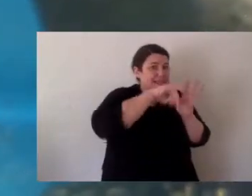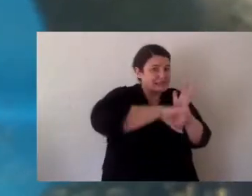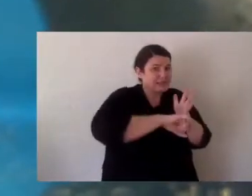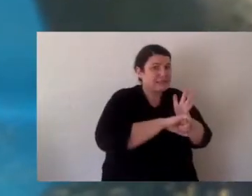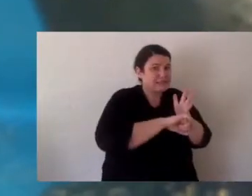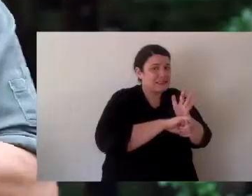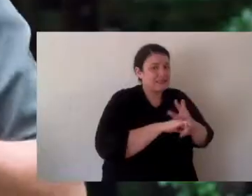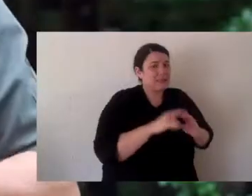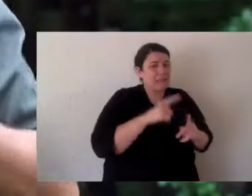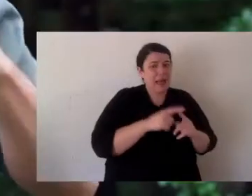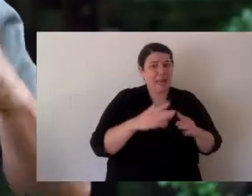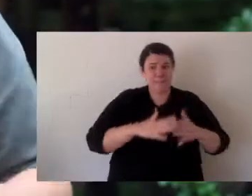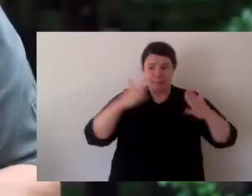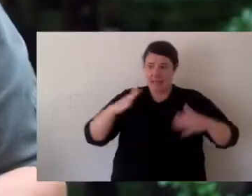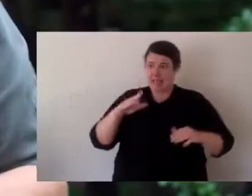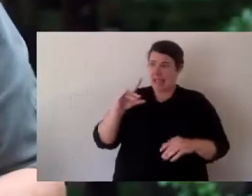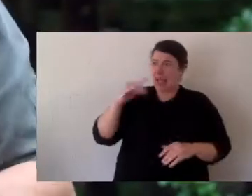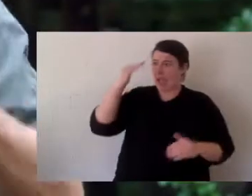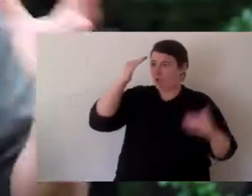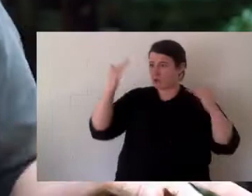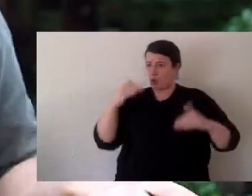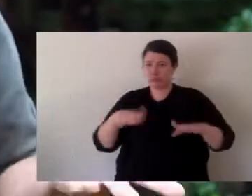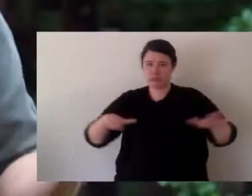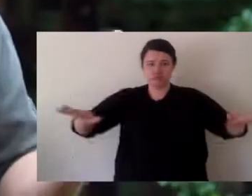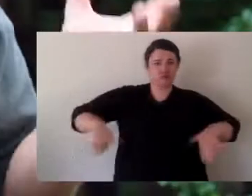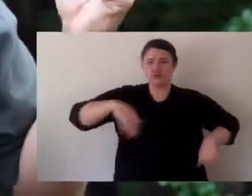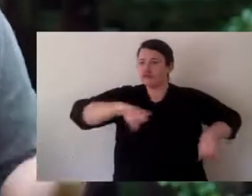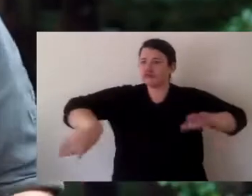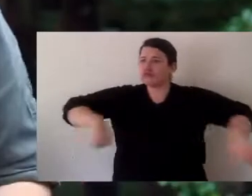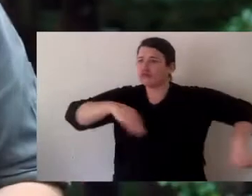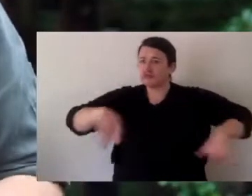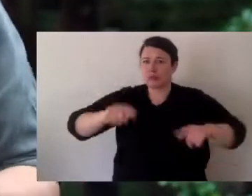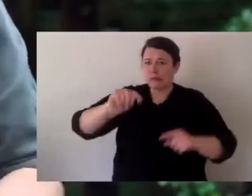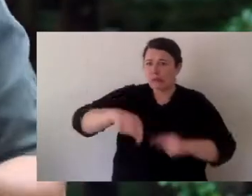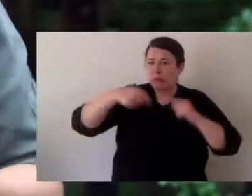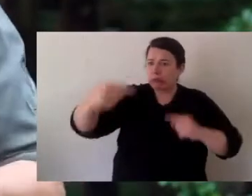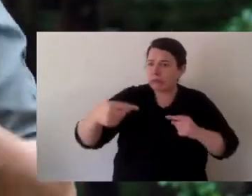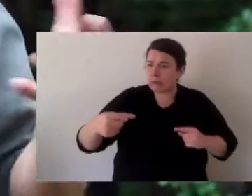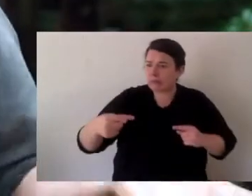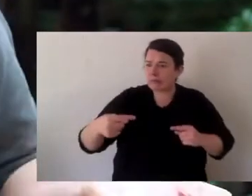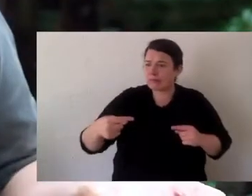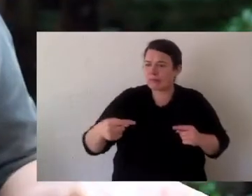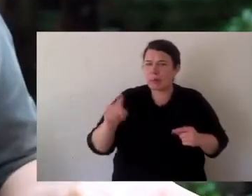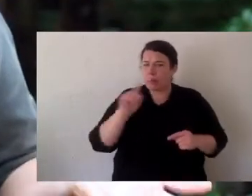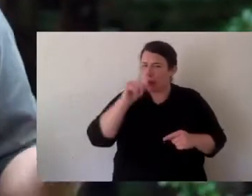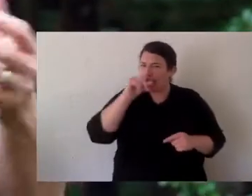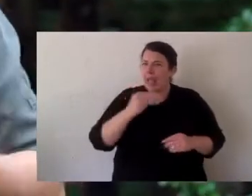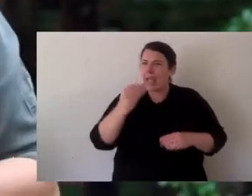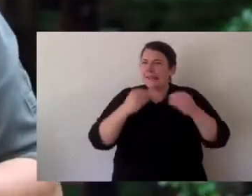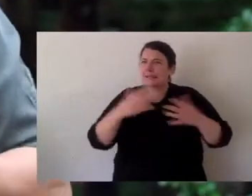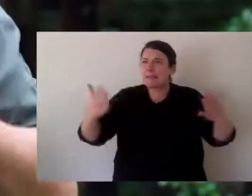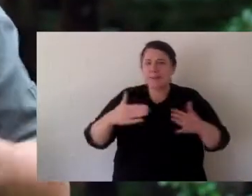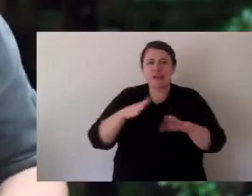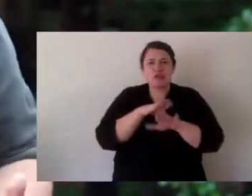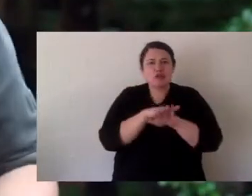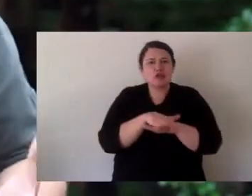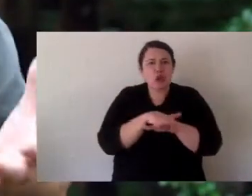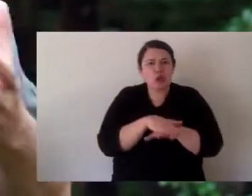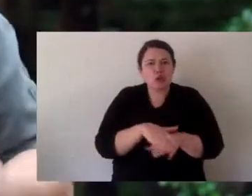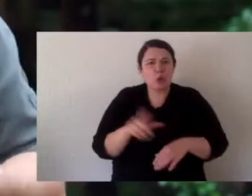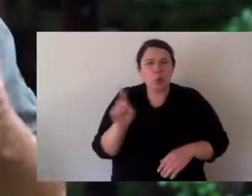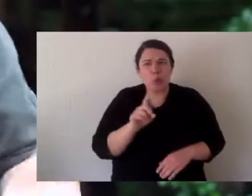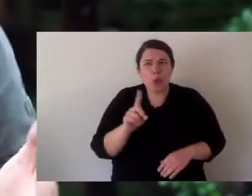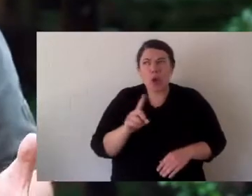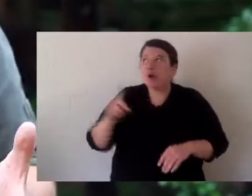hide in the reeds. Once you're a big adult turtle and you're underwater you really don't have many predators. Let's think about it. What